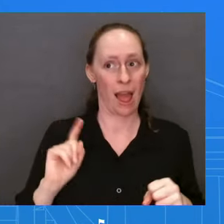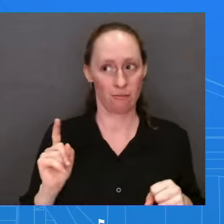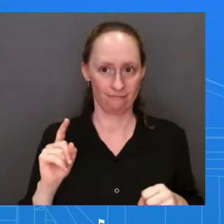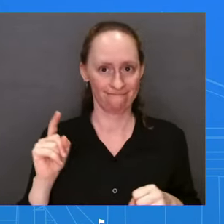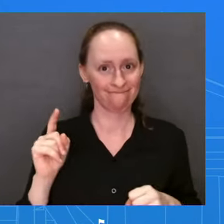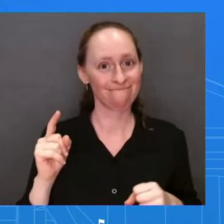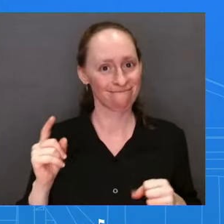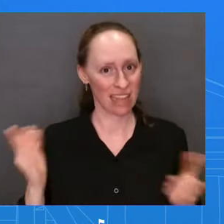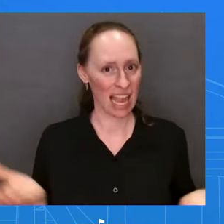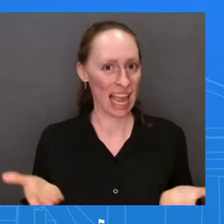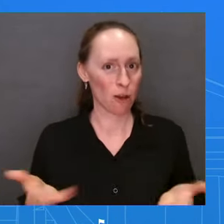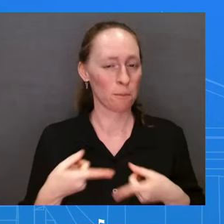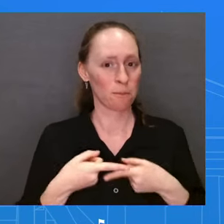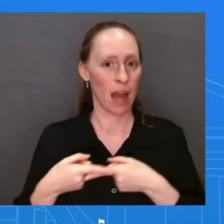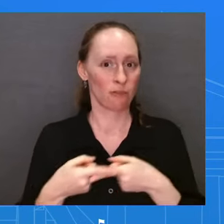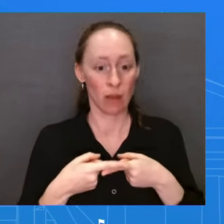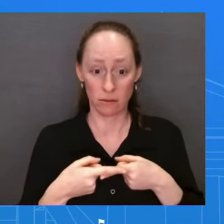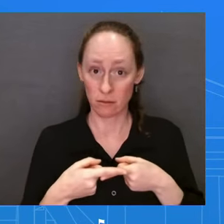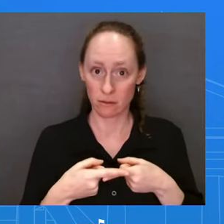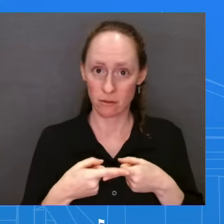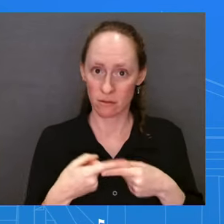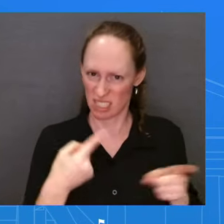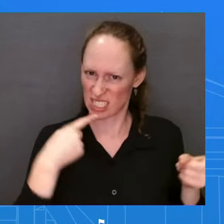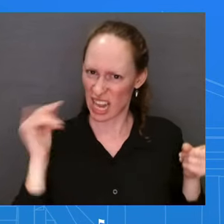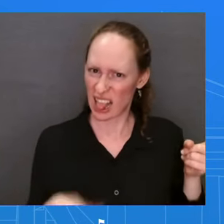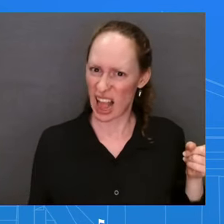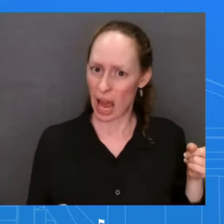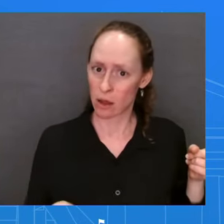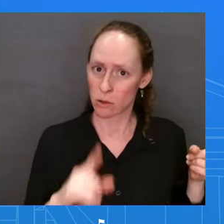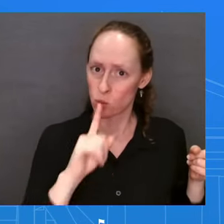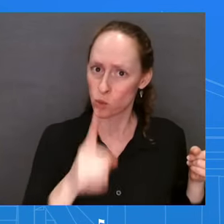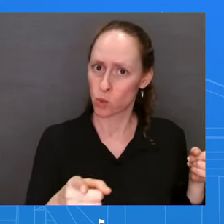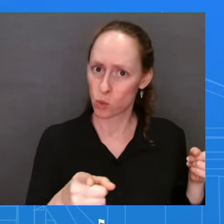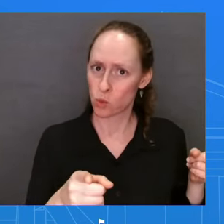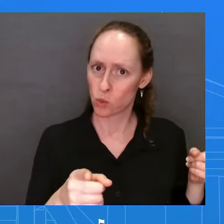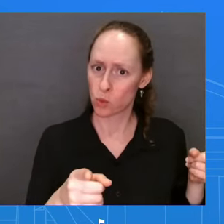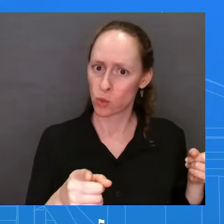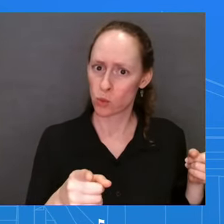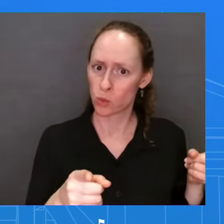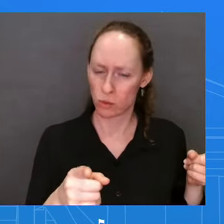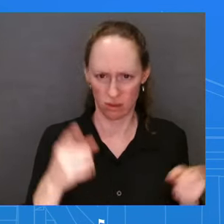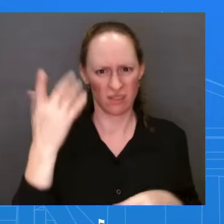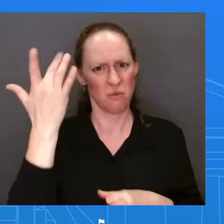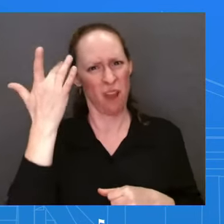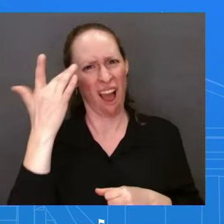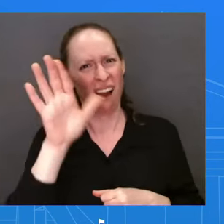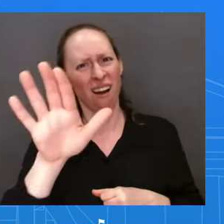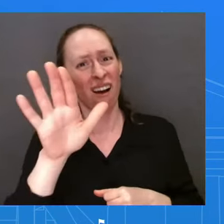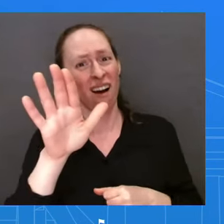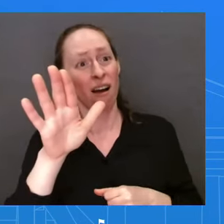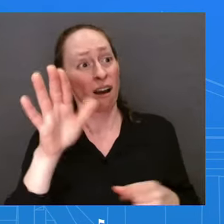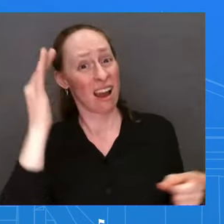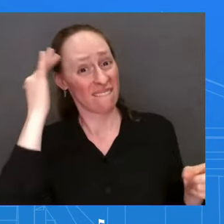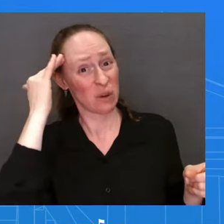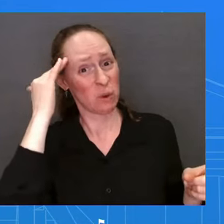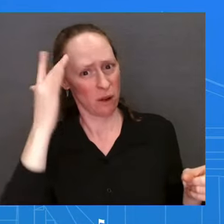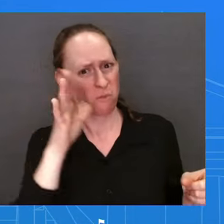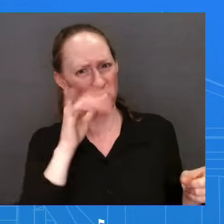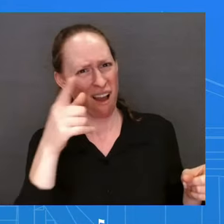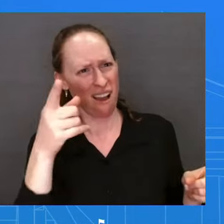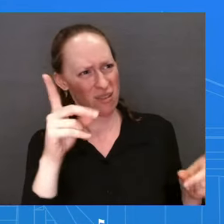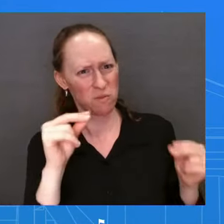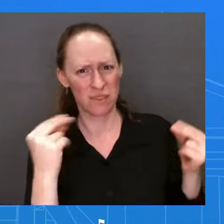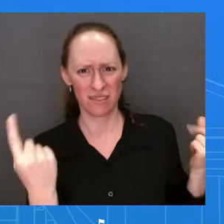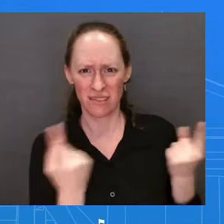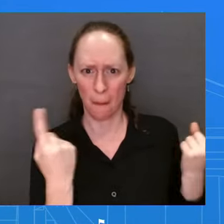changing its nuclear posture in response to Russia's, that Russian change in nuclear,